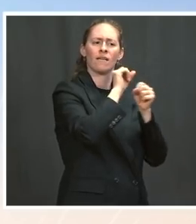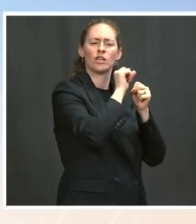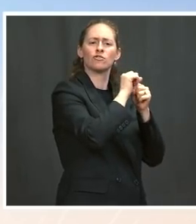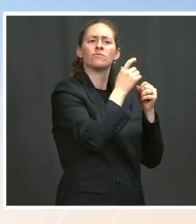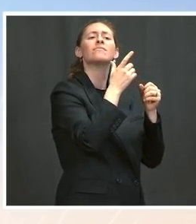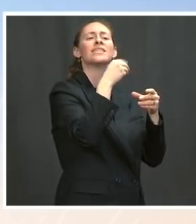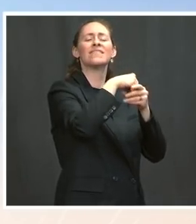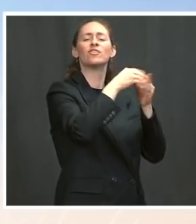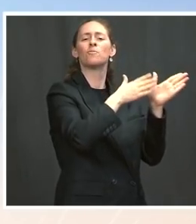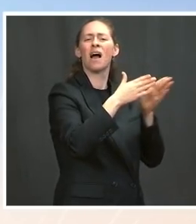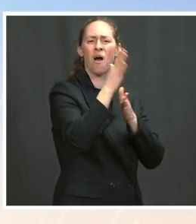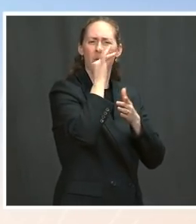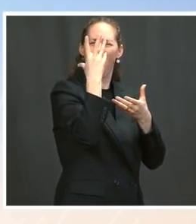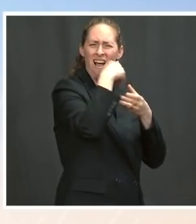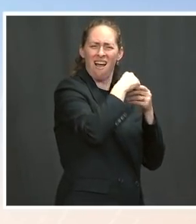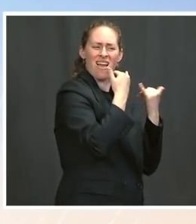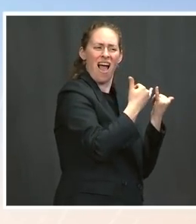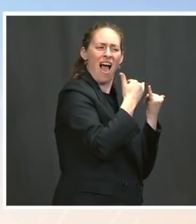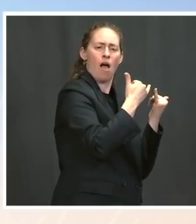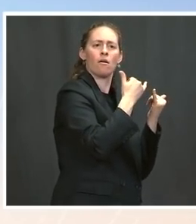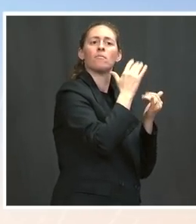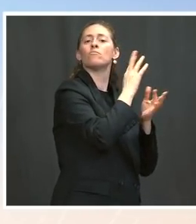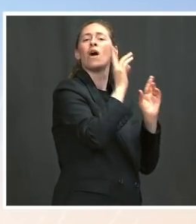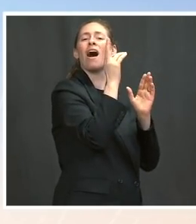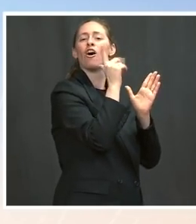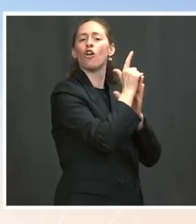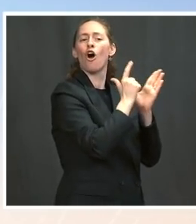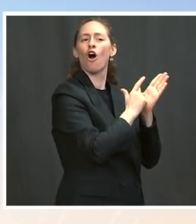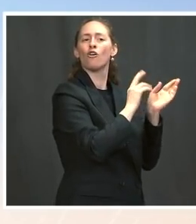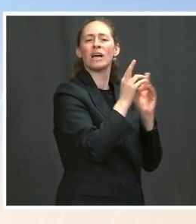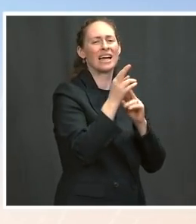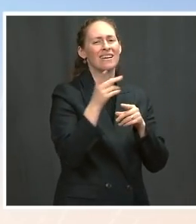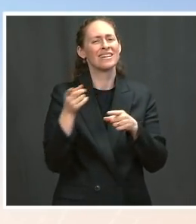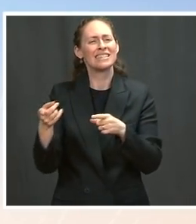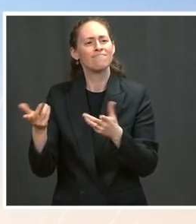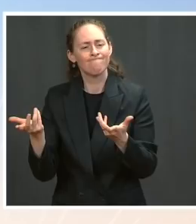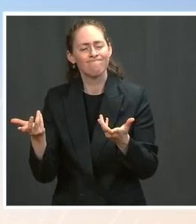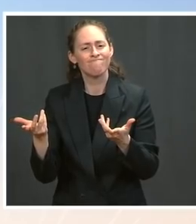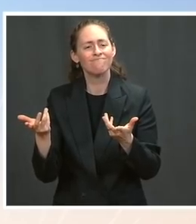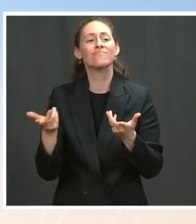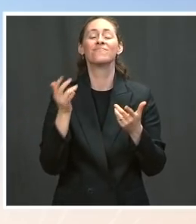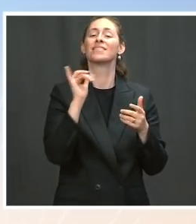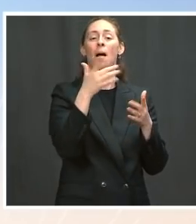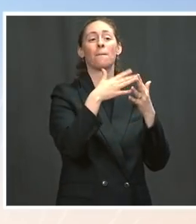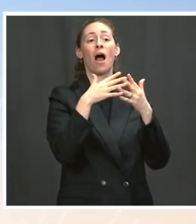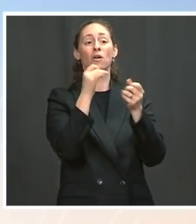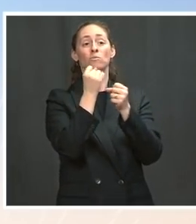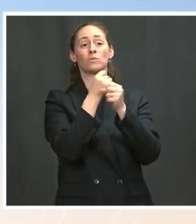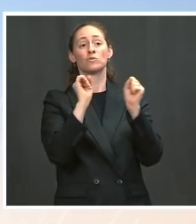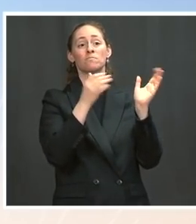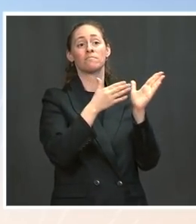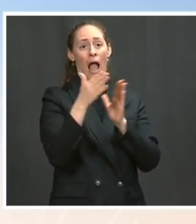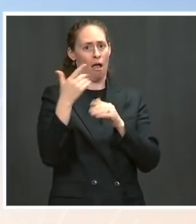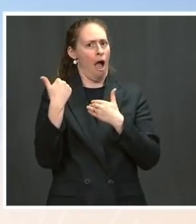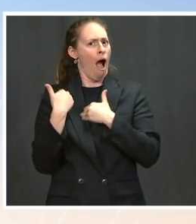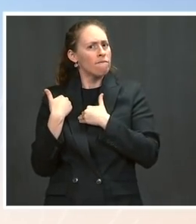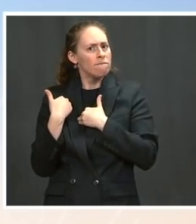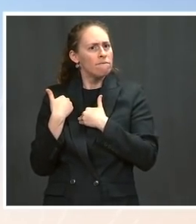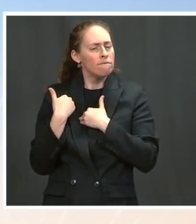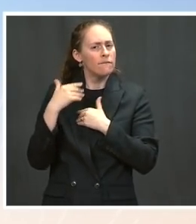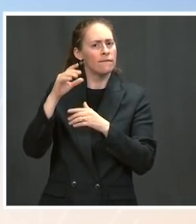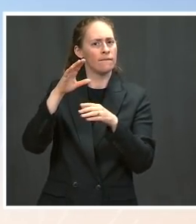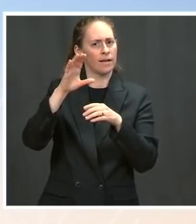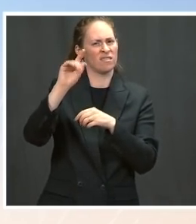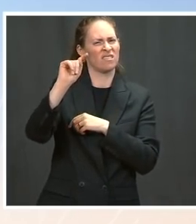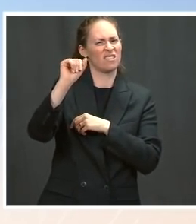tax credit was extended in the American Rescue Plan. And those benefits, which are currently being implemented and going out to families across the